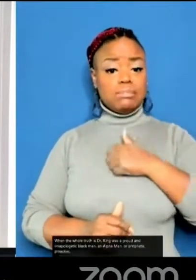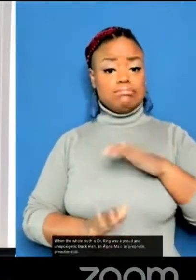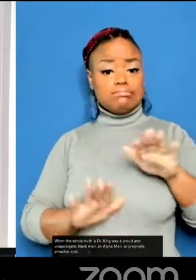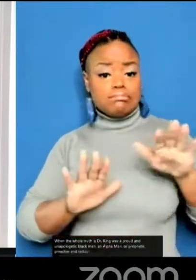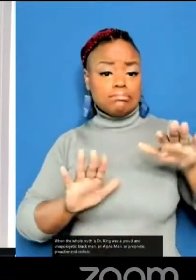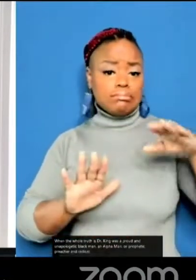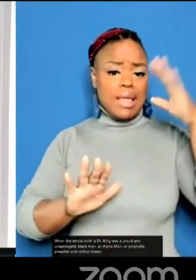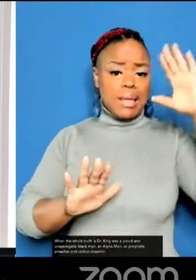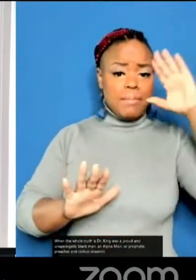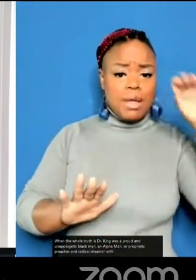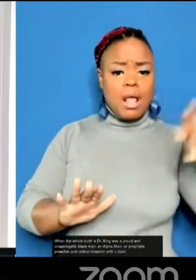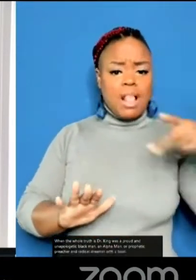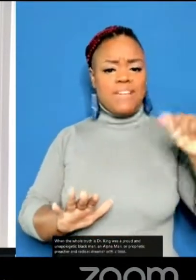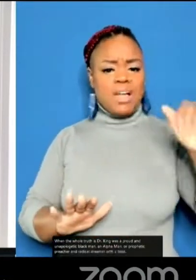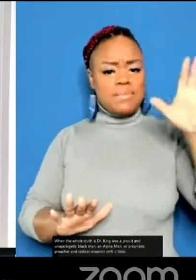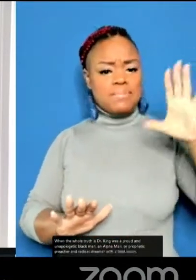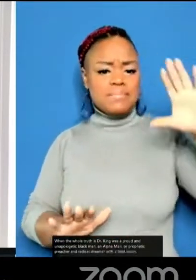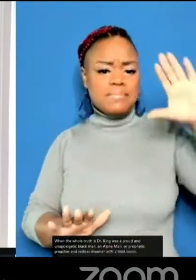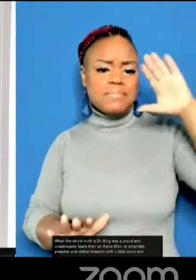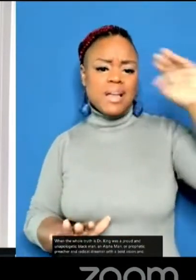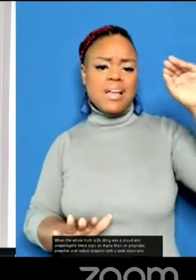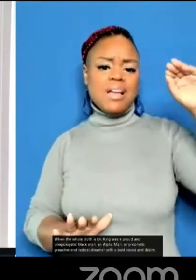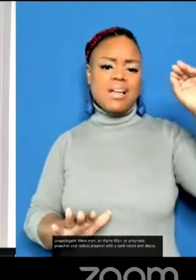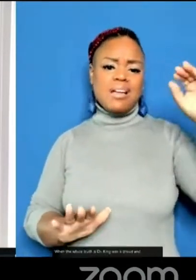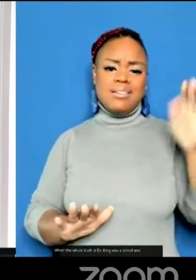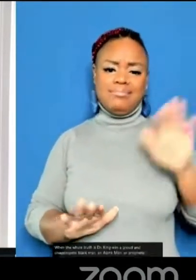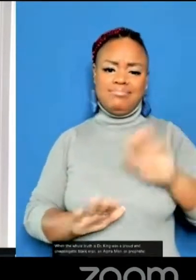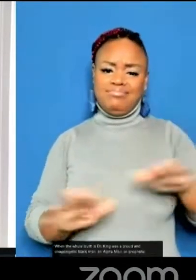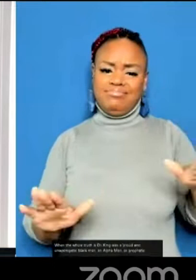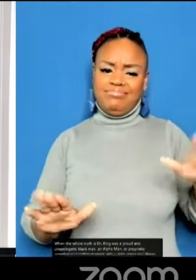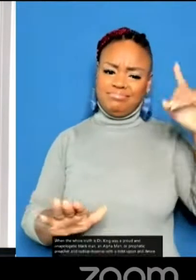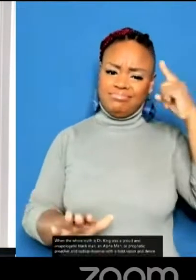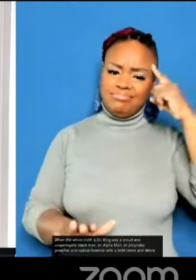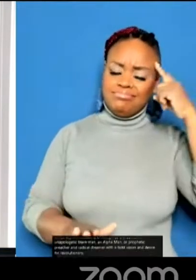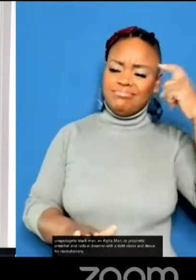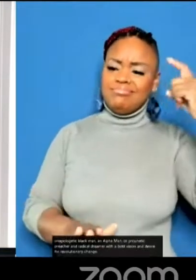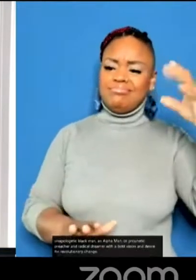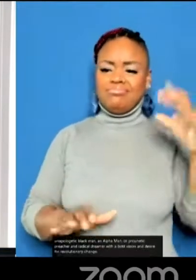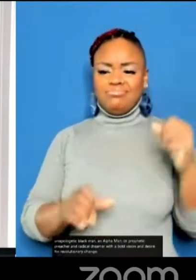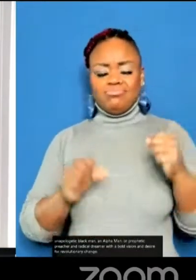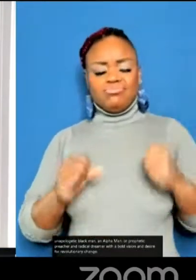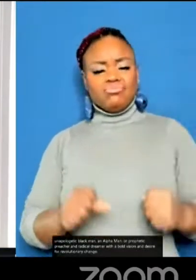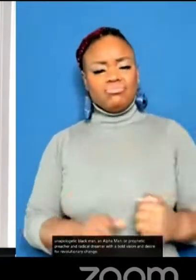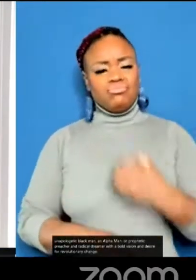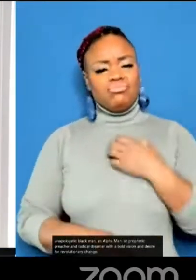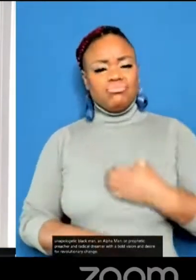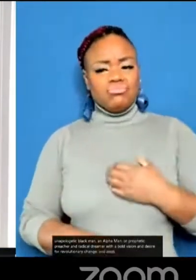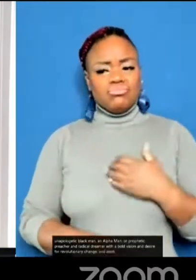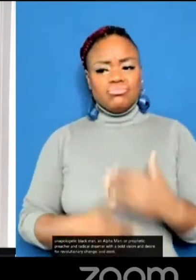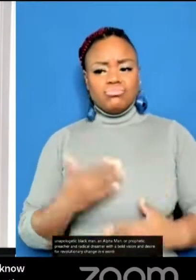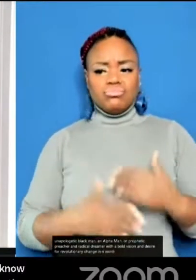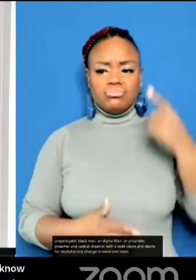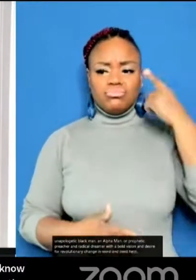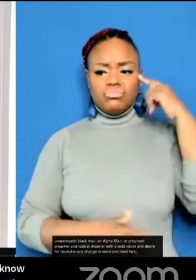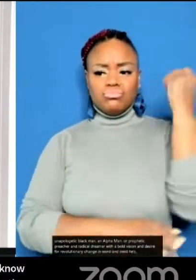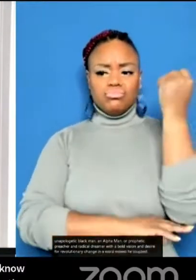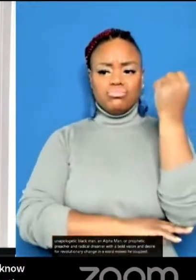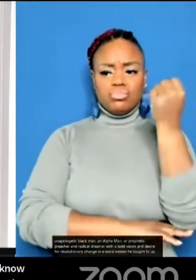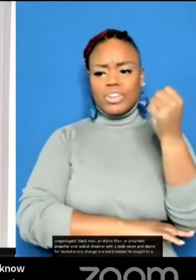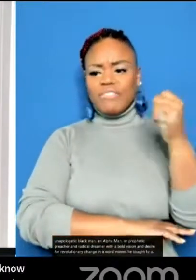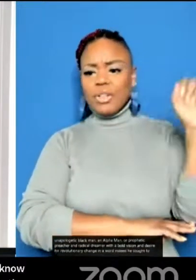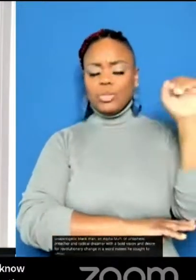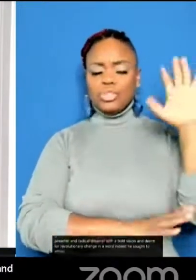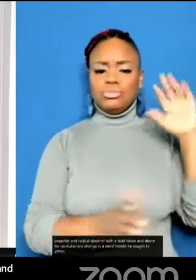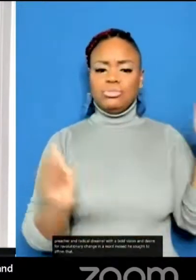radical dreamer with a bold vision and desire for revolutionary change. In word, indeed, he sought to affirm